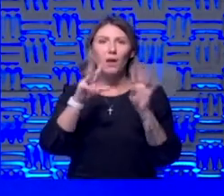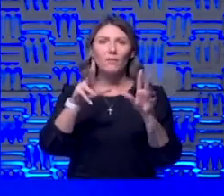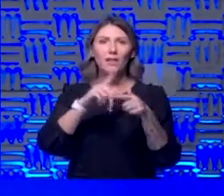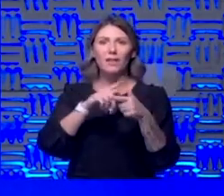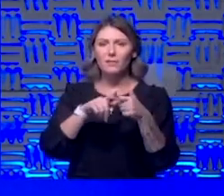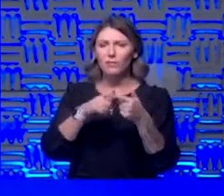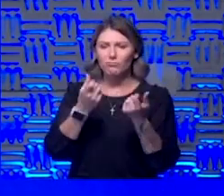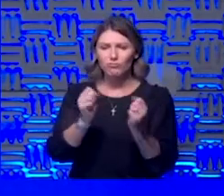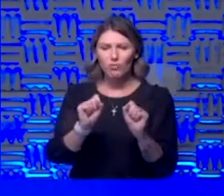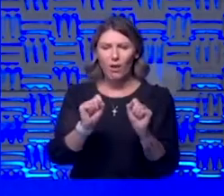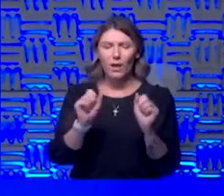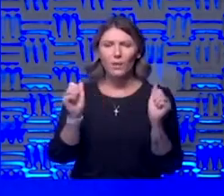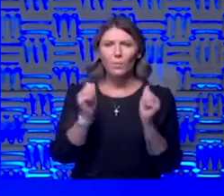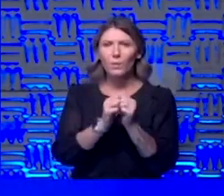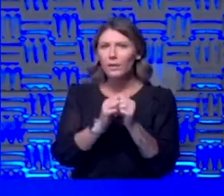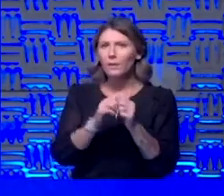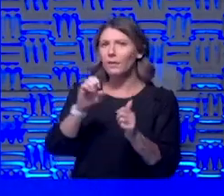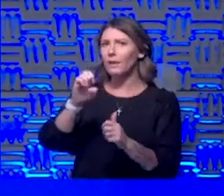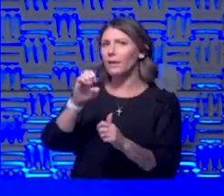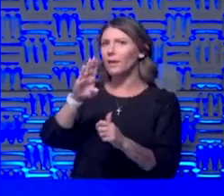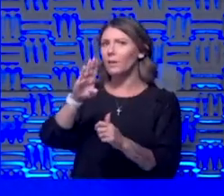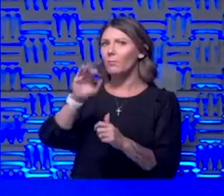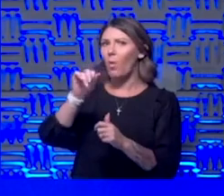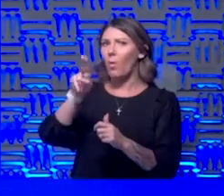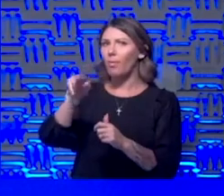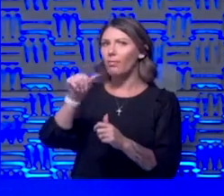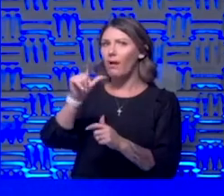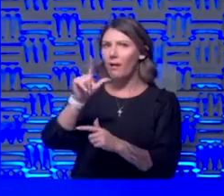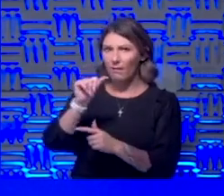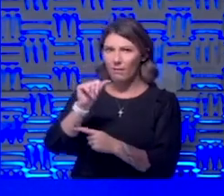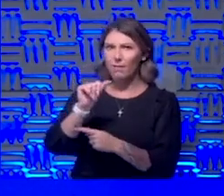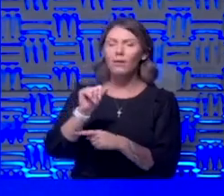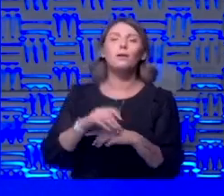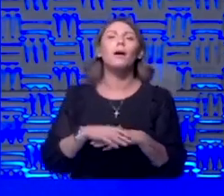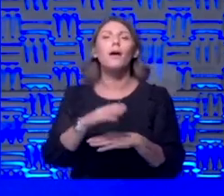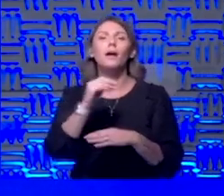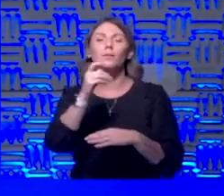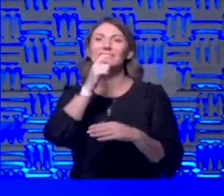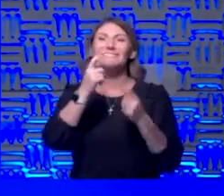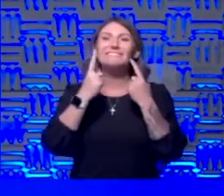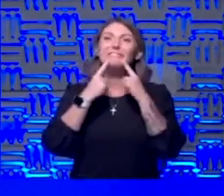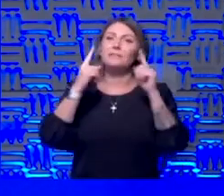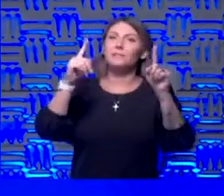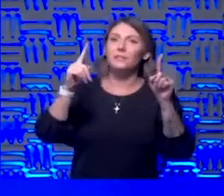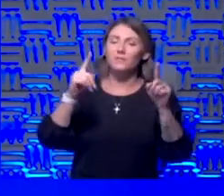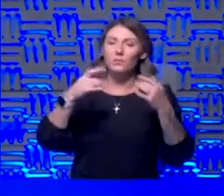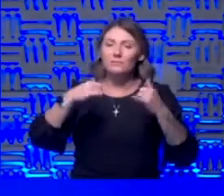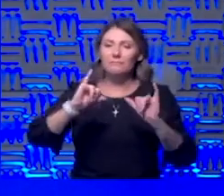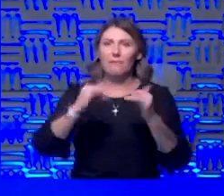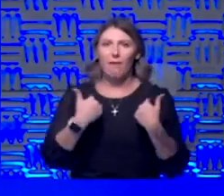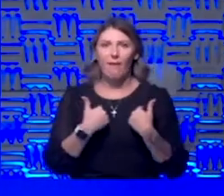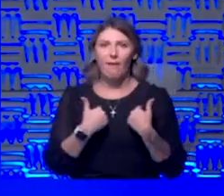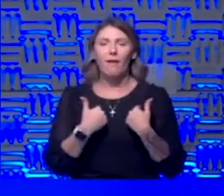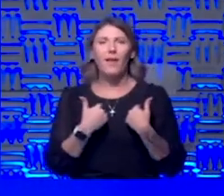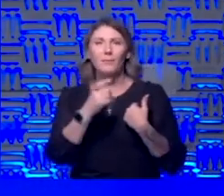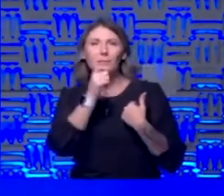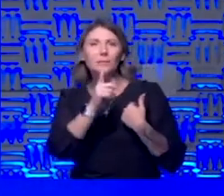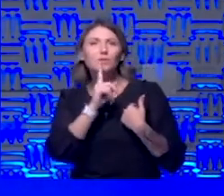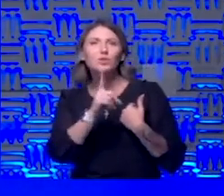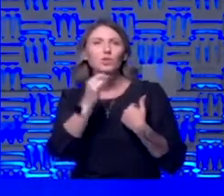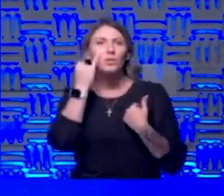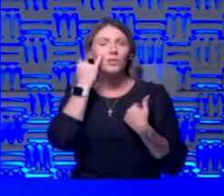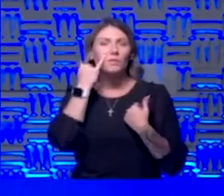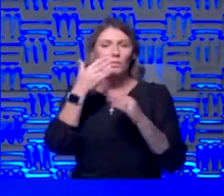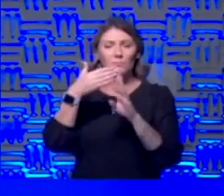then i think they tried it with ebola and it didn't have a lot of success and so they still had it i'm not sure if it was around